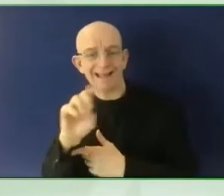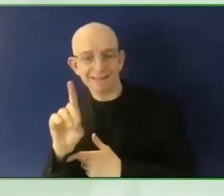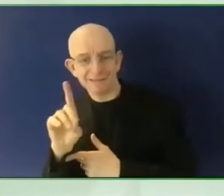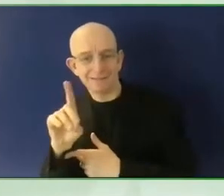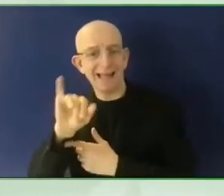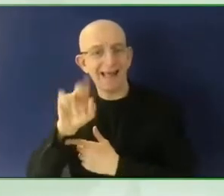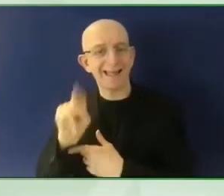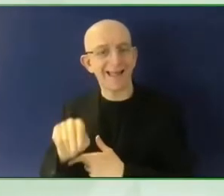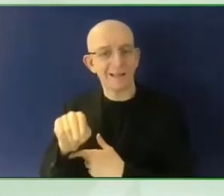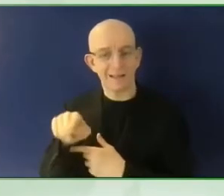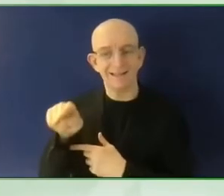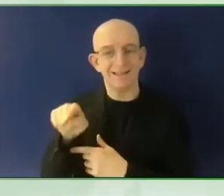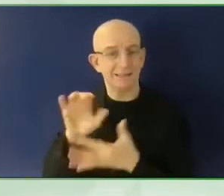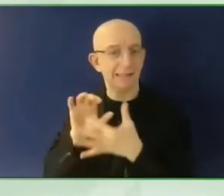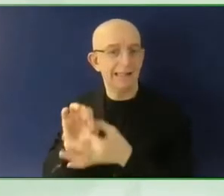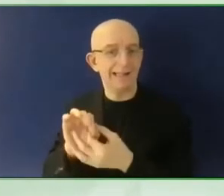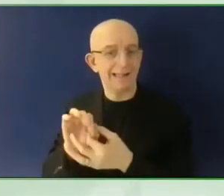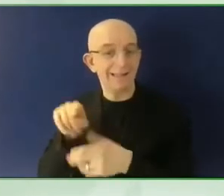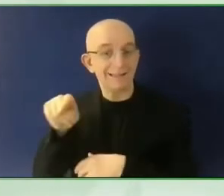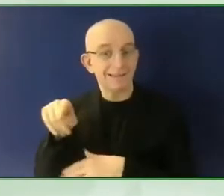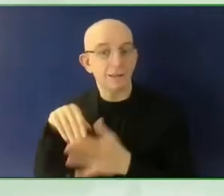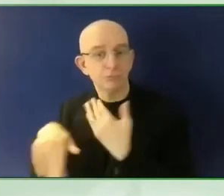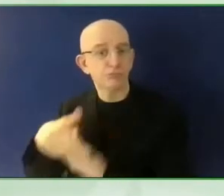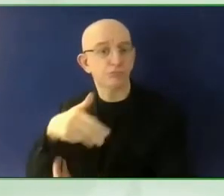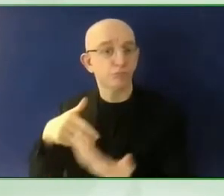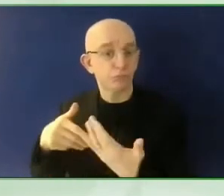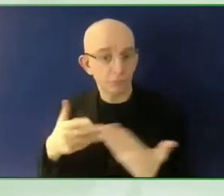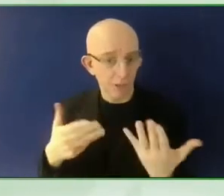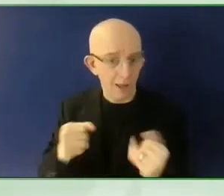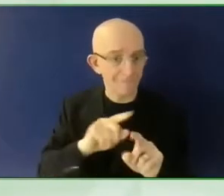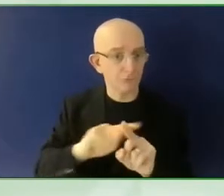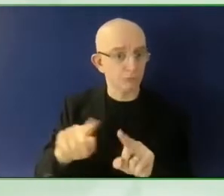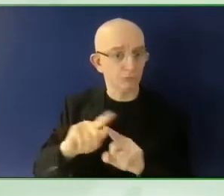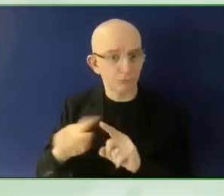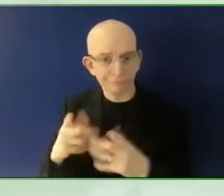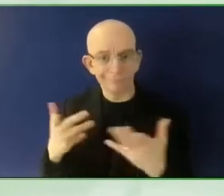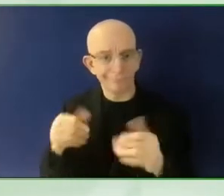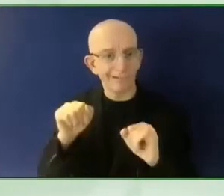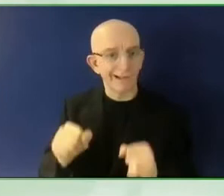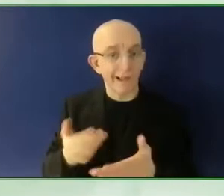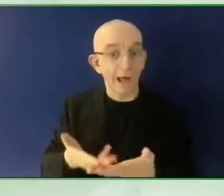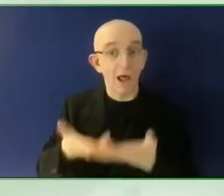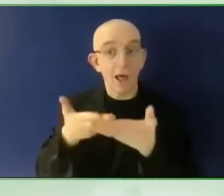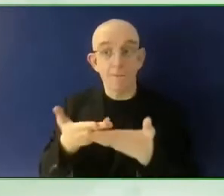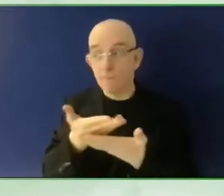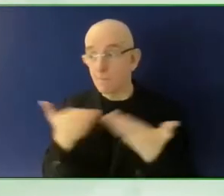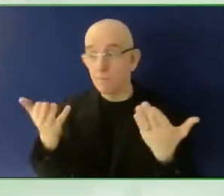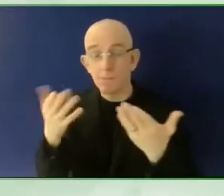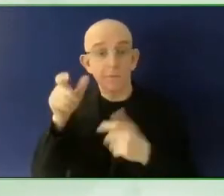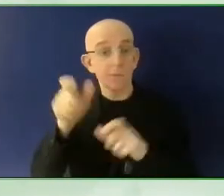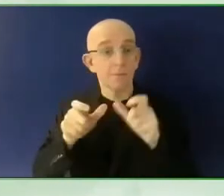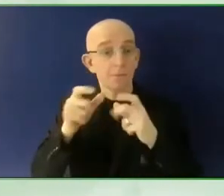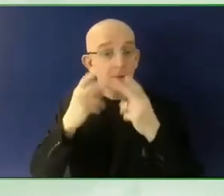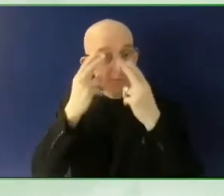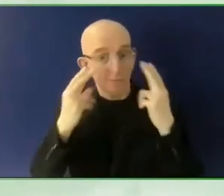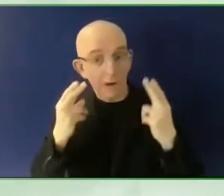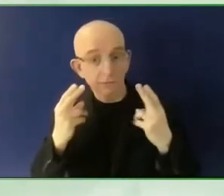do that on a case-by-case basis where you're looking things up one at a time as people are making requests?